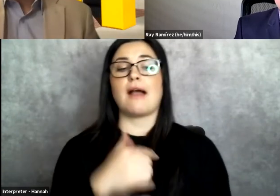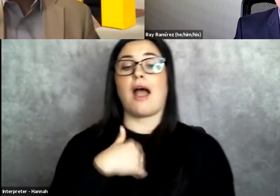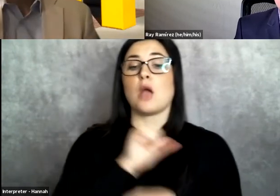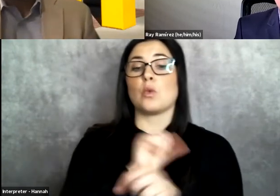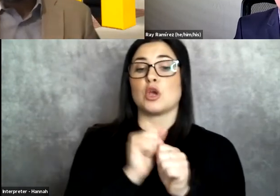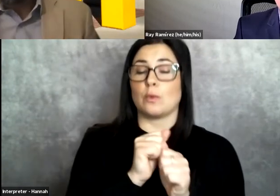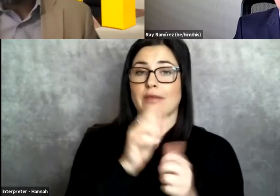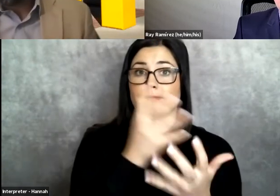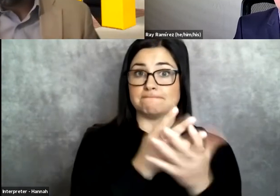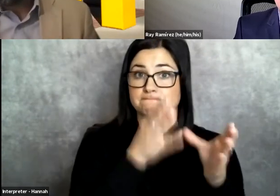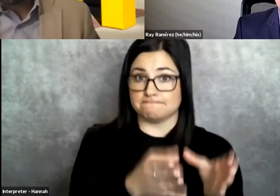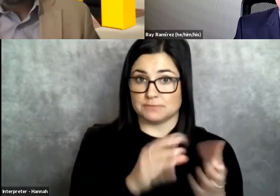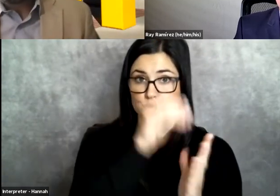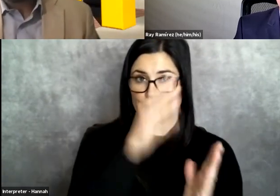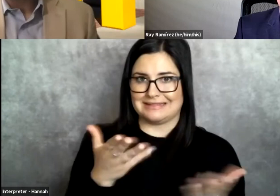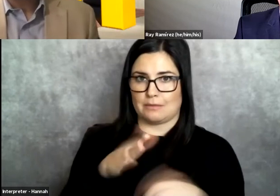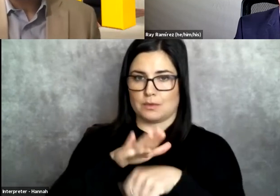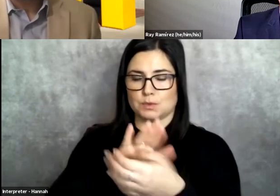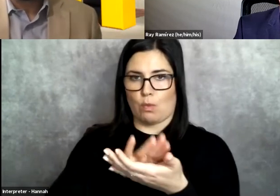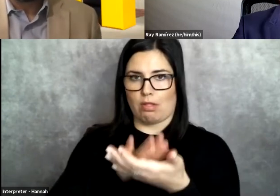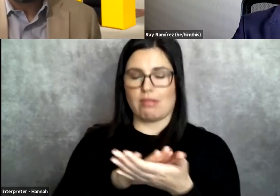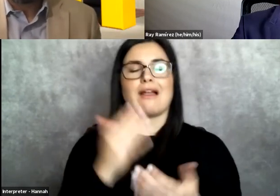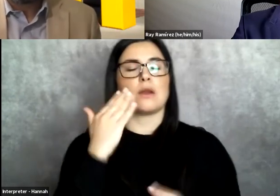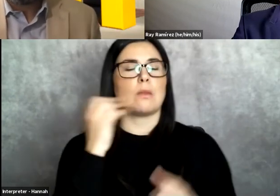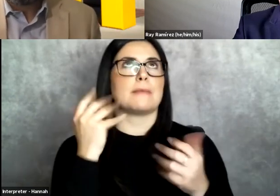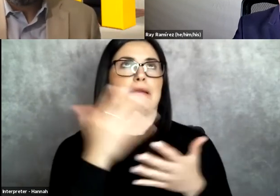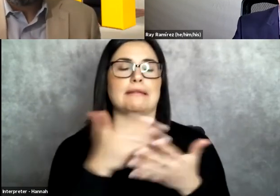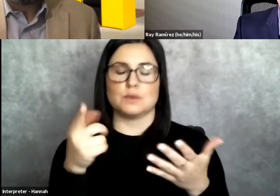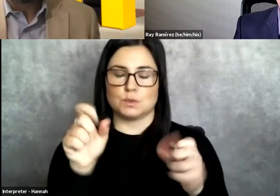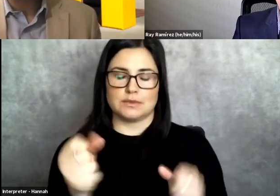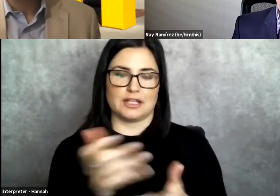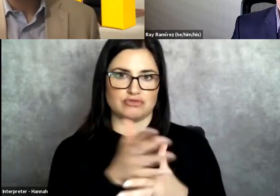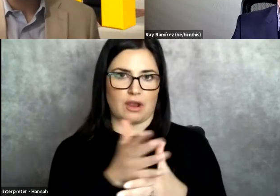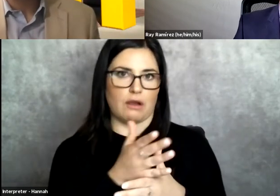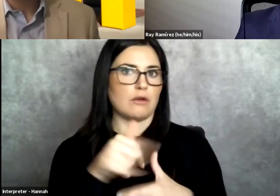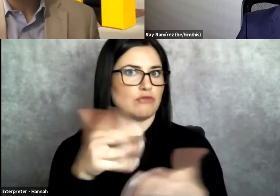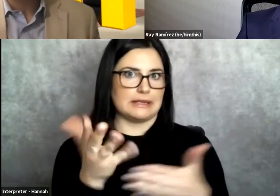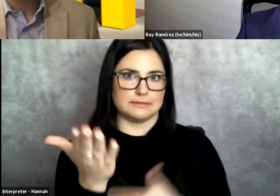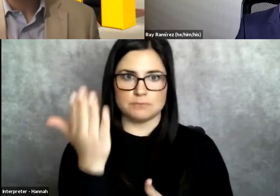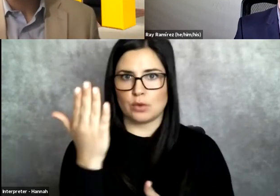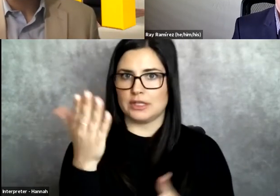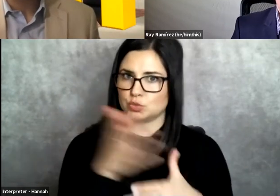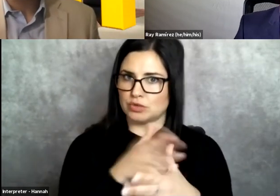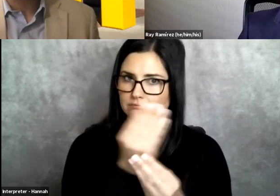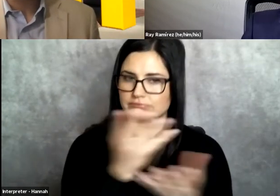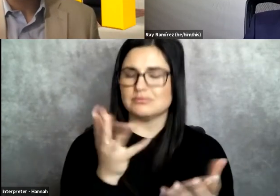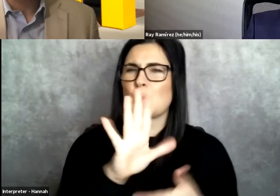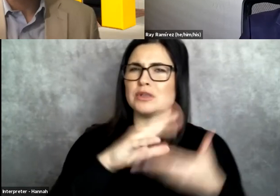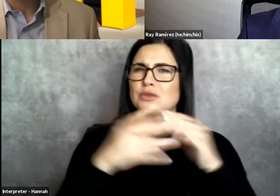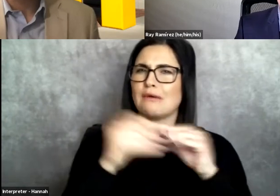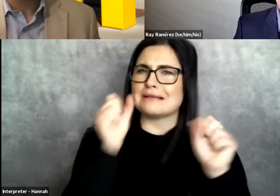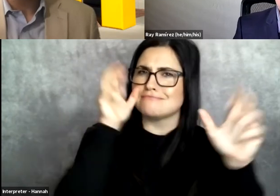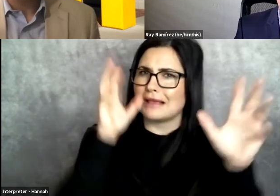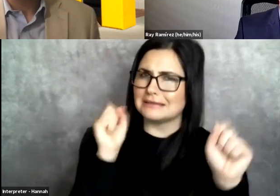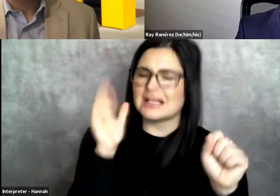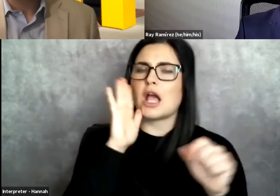students at our school. I know there can be many things you can share as you have with us this morning. Your story is amazing and we'll be sharing, and I will be